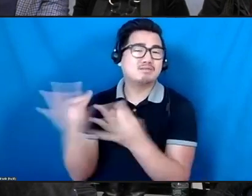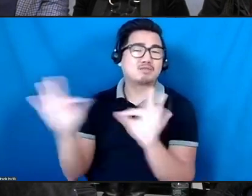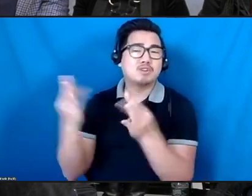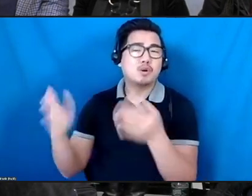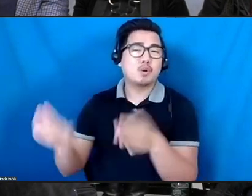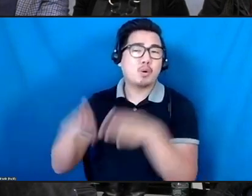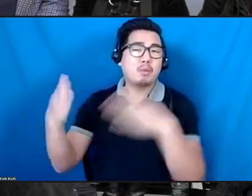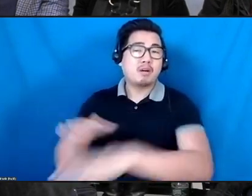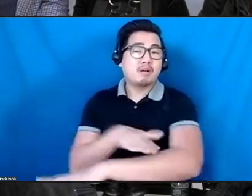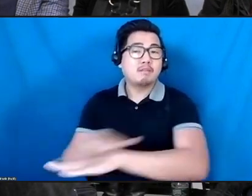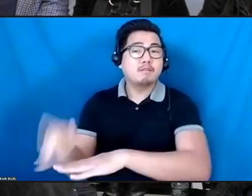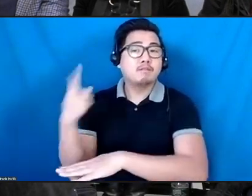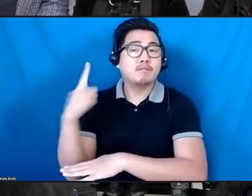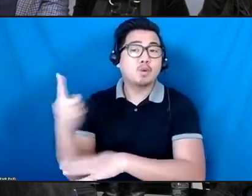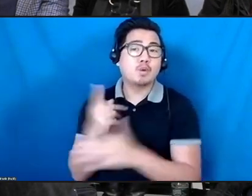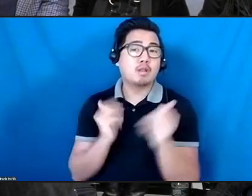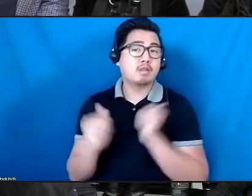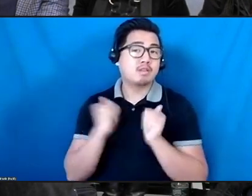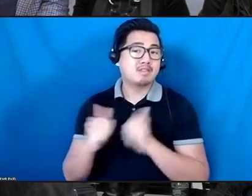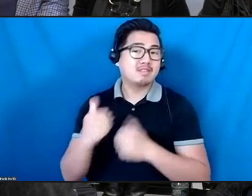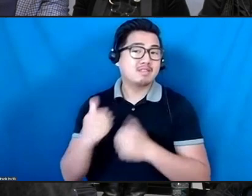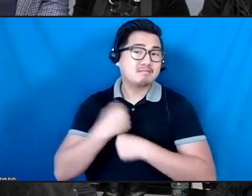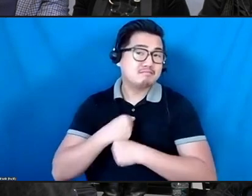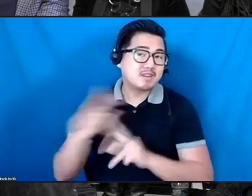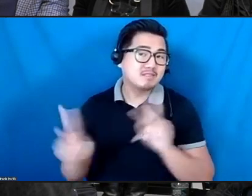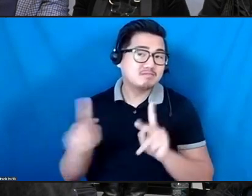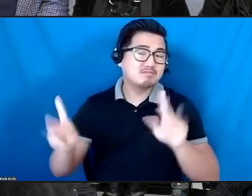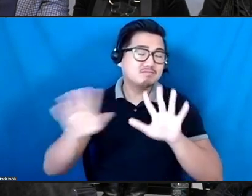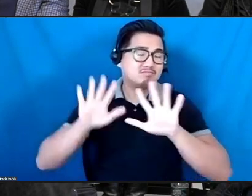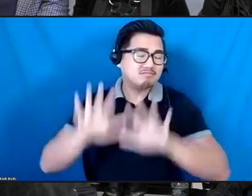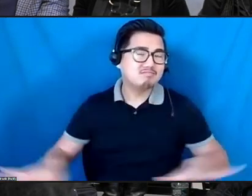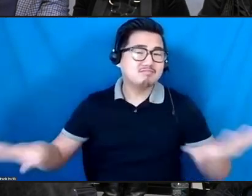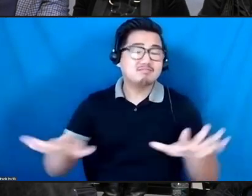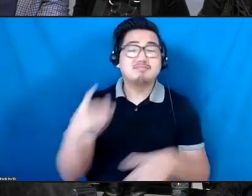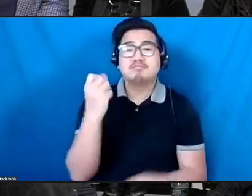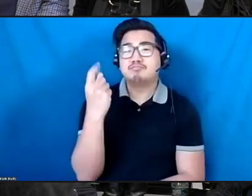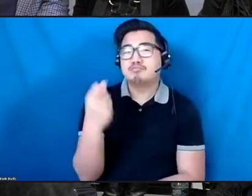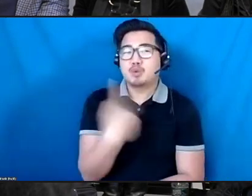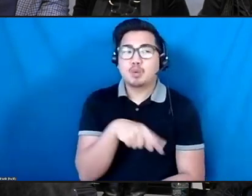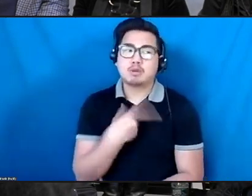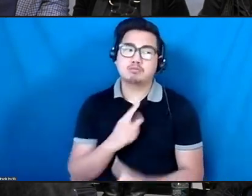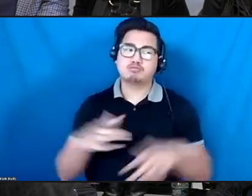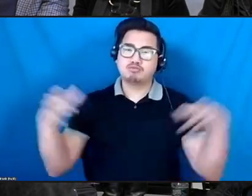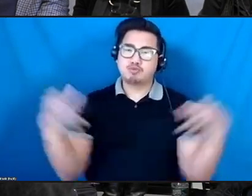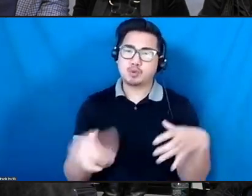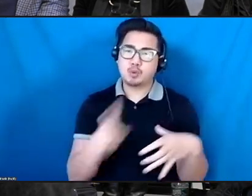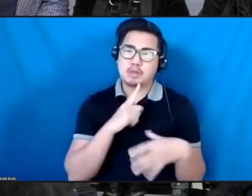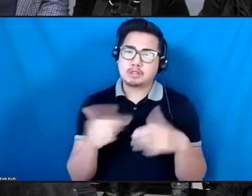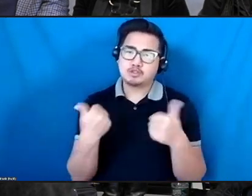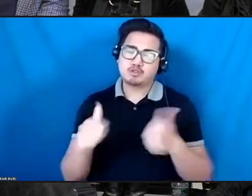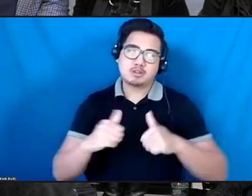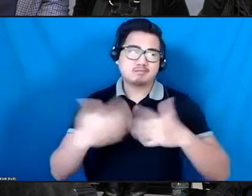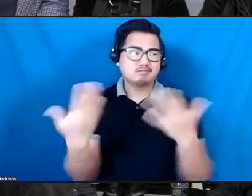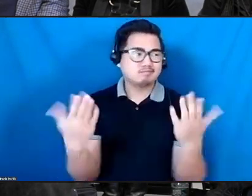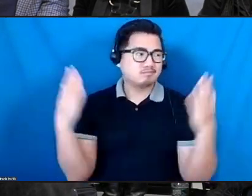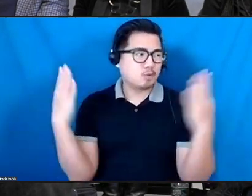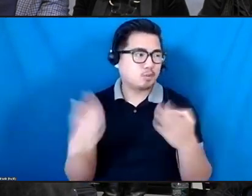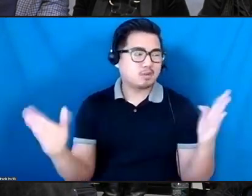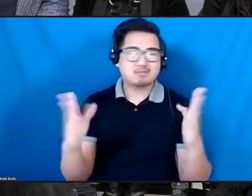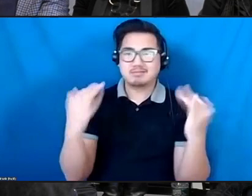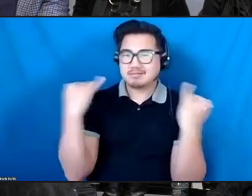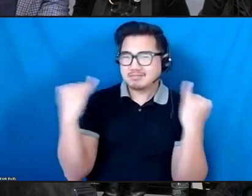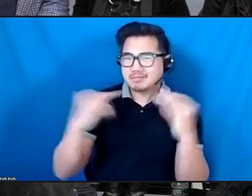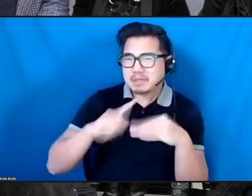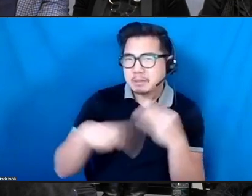worldwide. We amplify progressive and disruptive ideas about theater and connect diverse practitioners. We